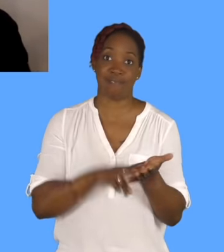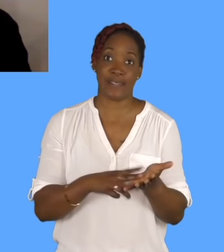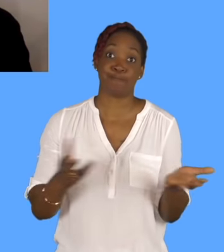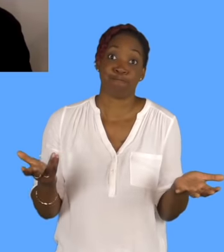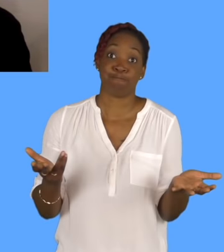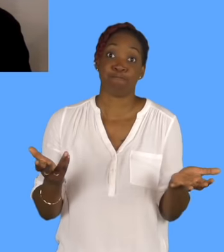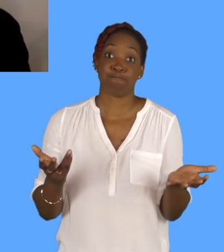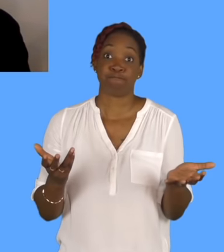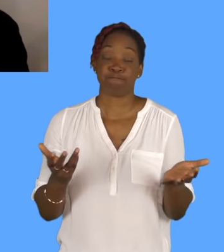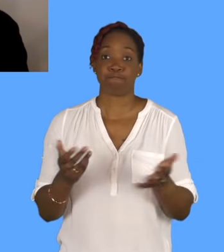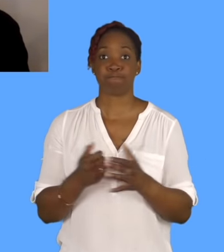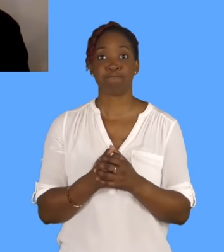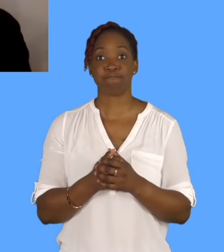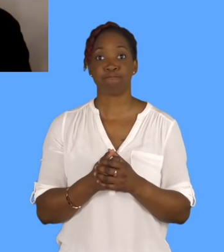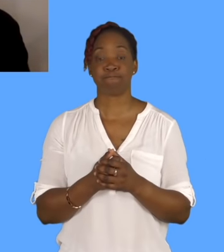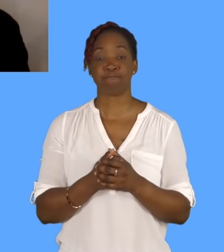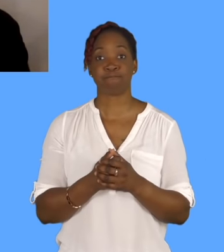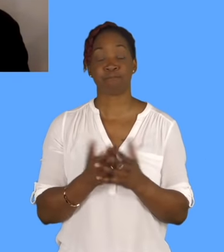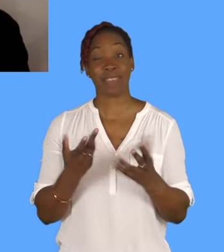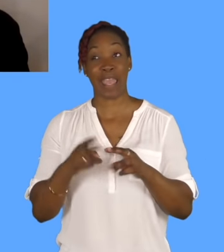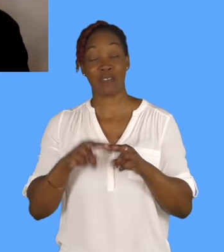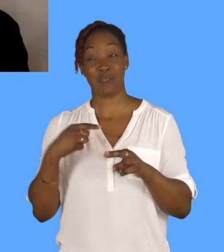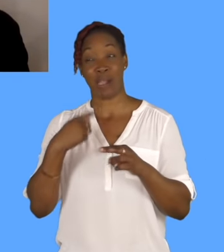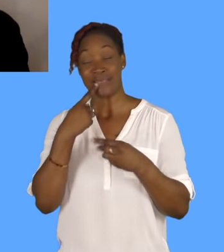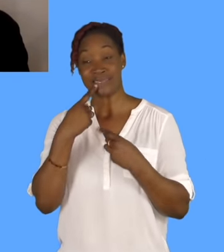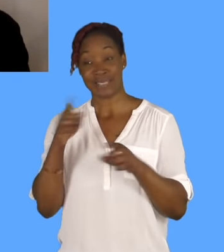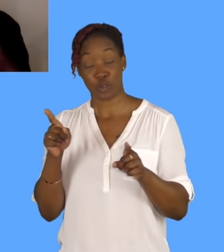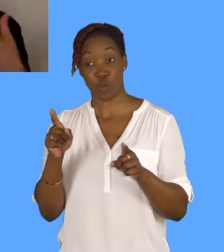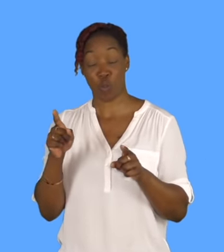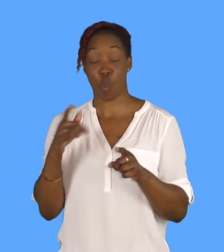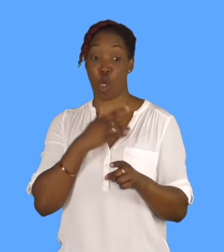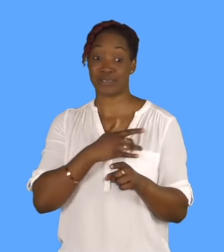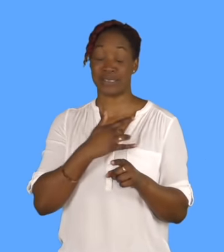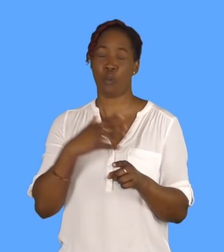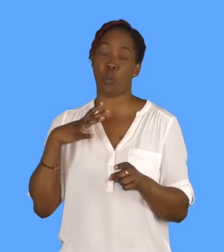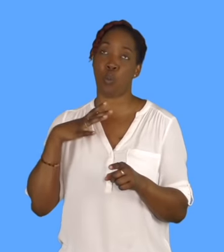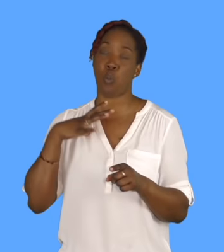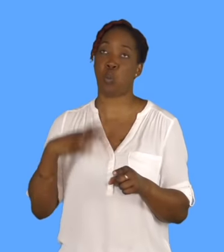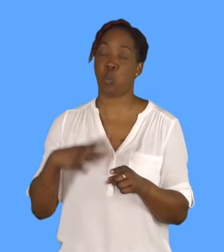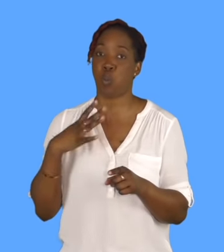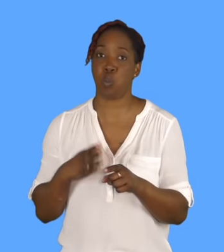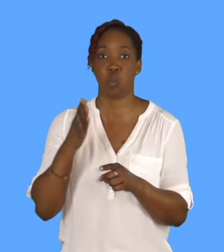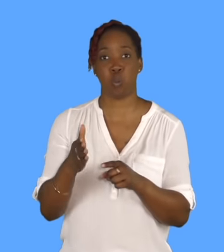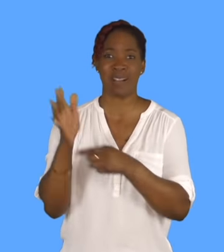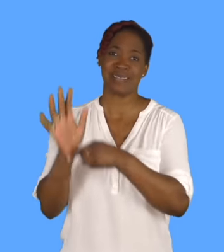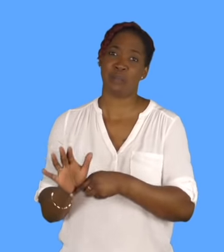tell you honestly, I can't wait to go to the cinema. I mean, you know, when we make content, we know that